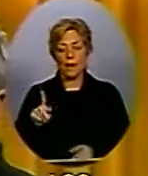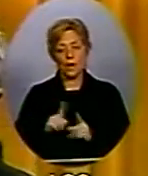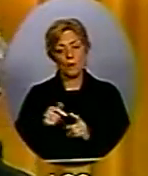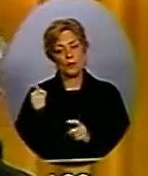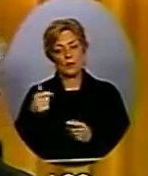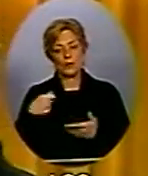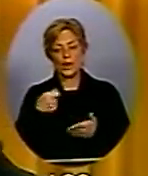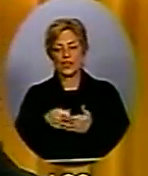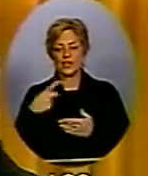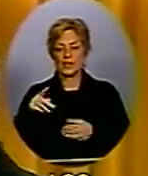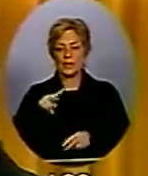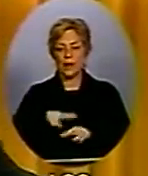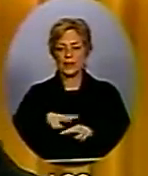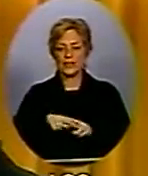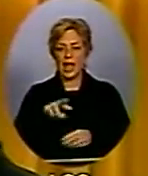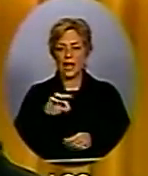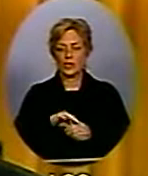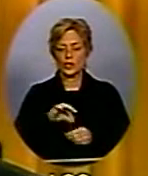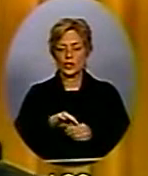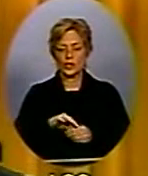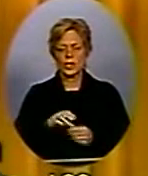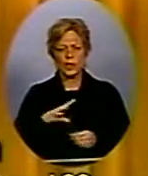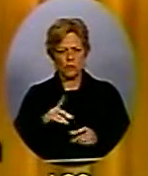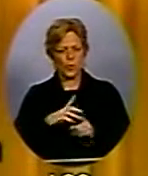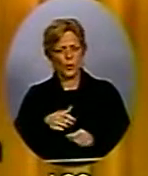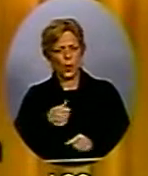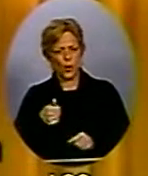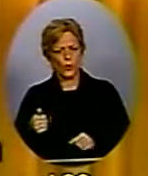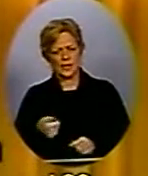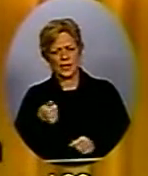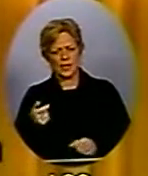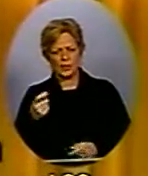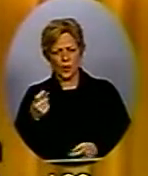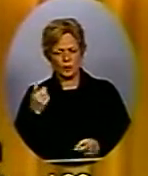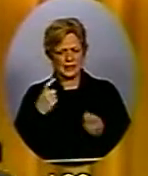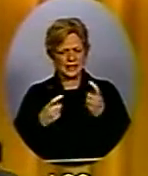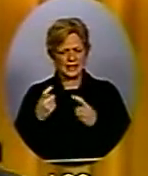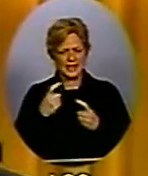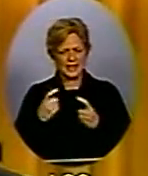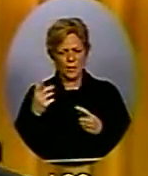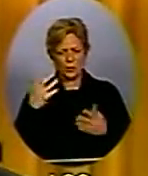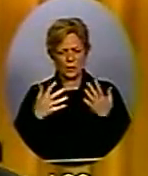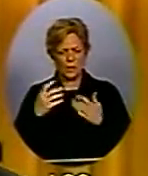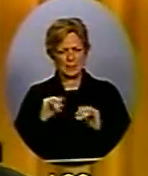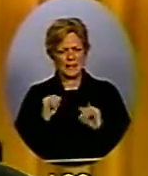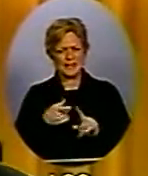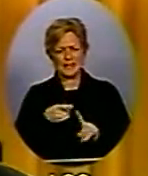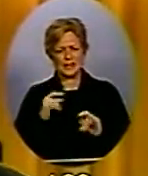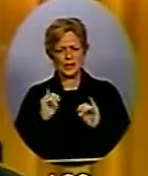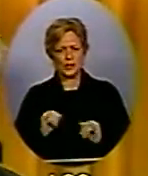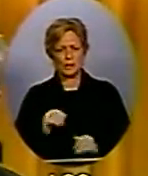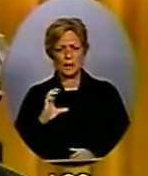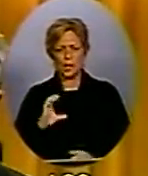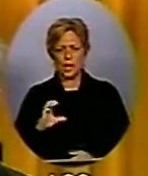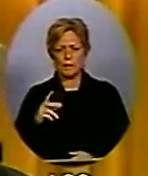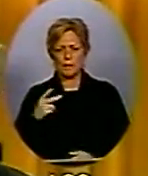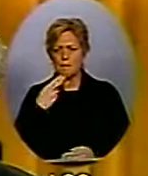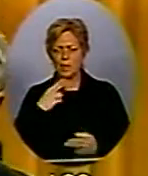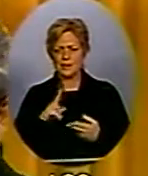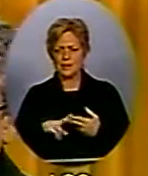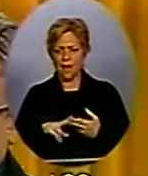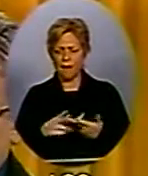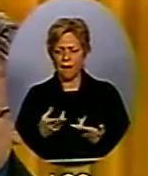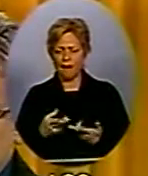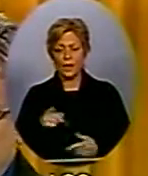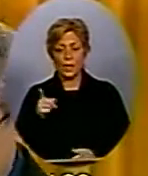all originate from the same corporate postal code. Now this member blew past the legal spending limits. I know he's reading the newspaper over there. Maybe he'll read